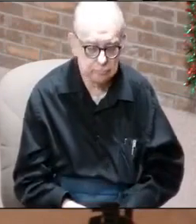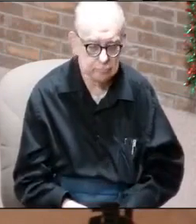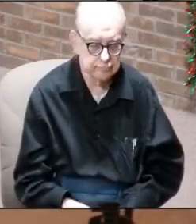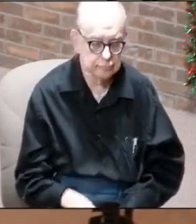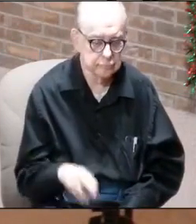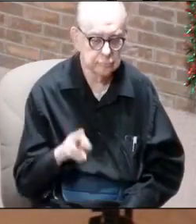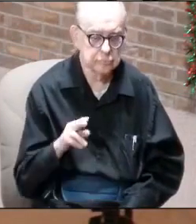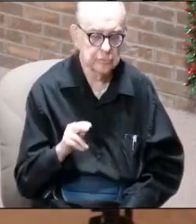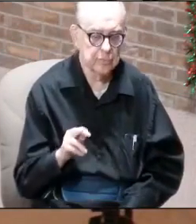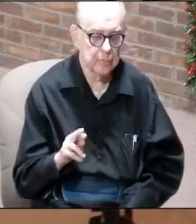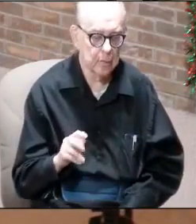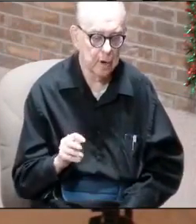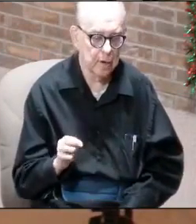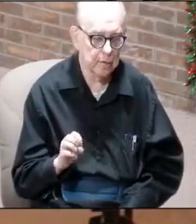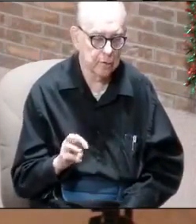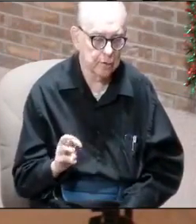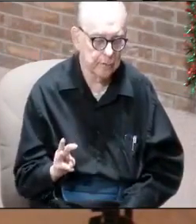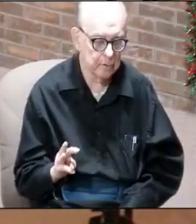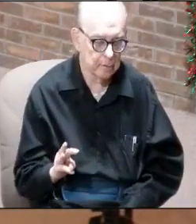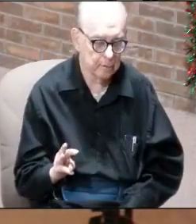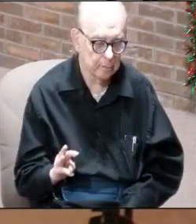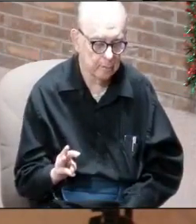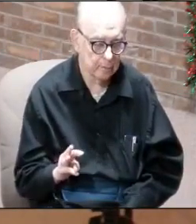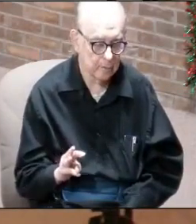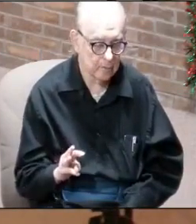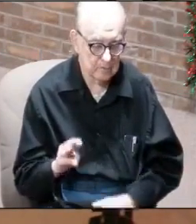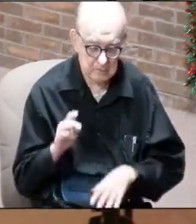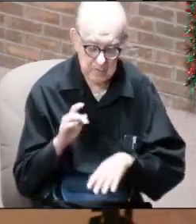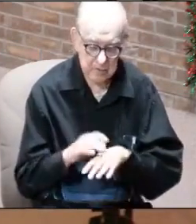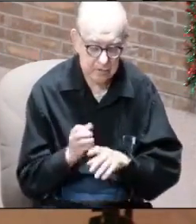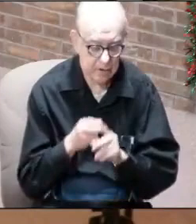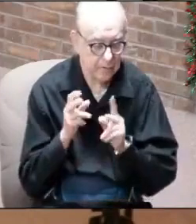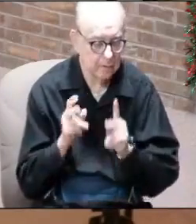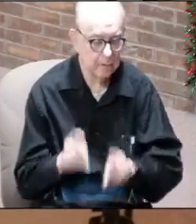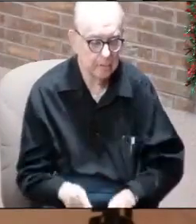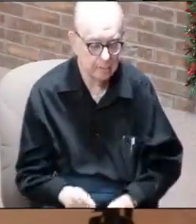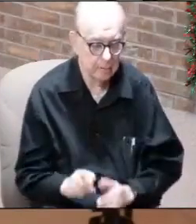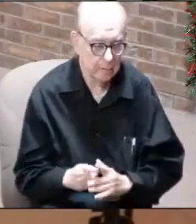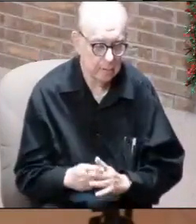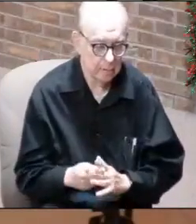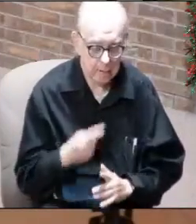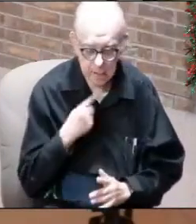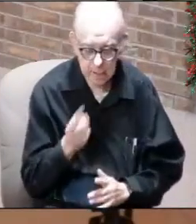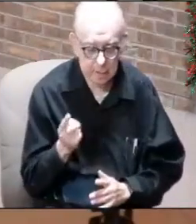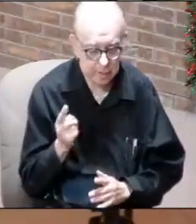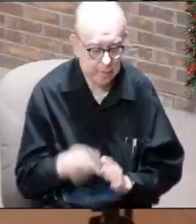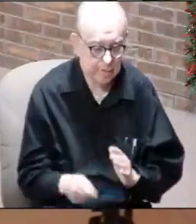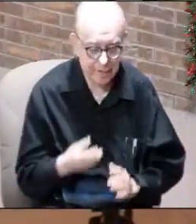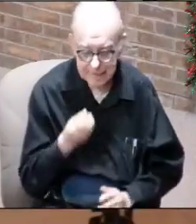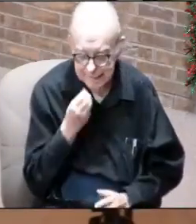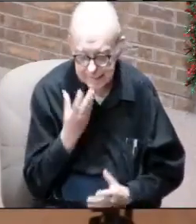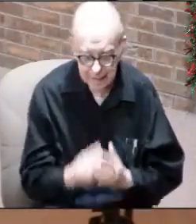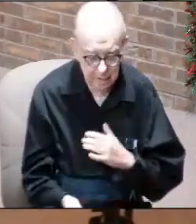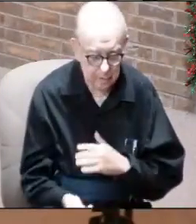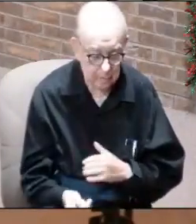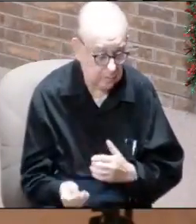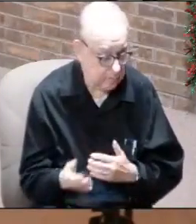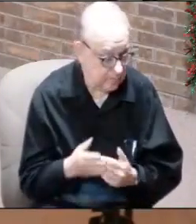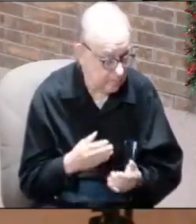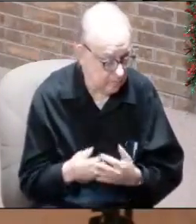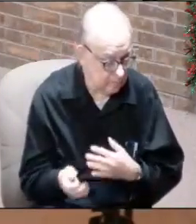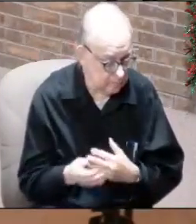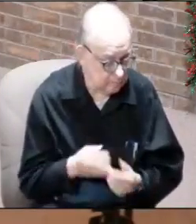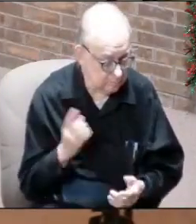Curfews were put on everybody. They started telling you you couldn't eat out even though